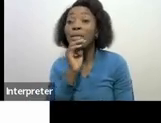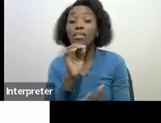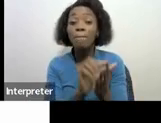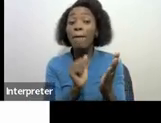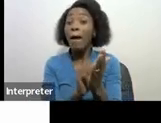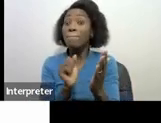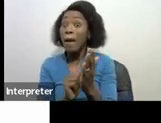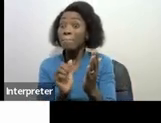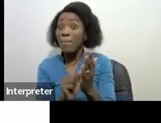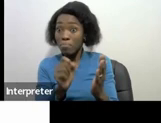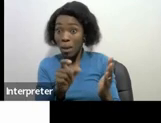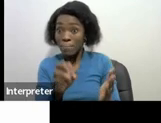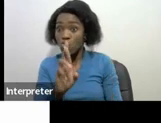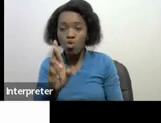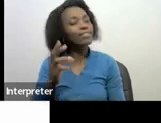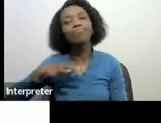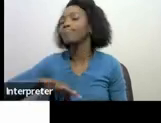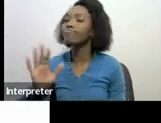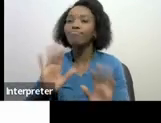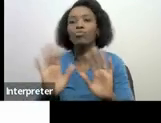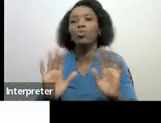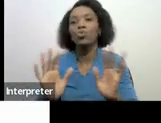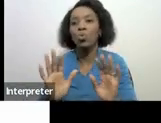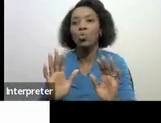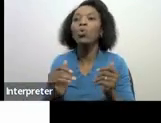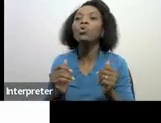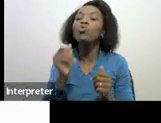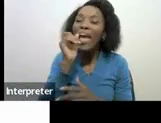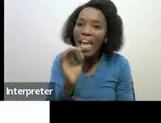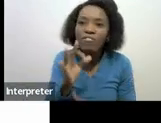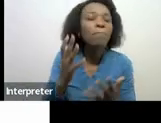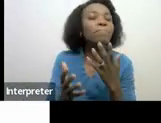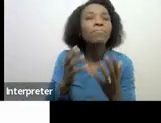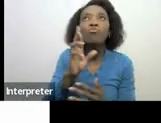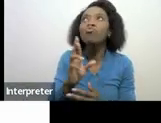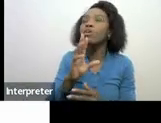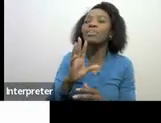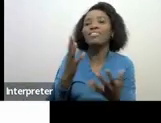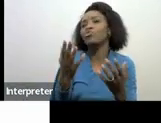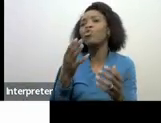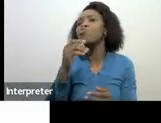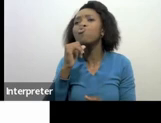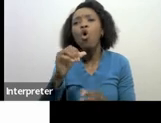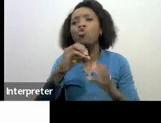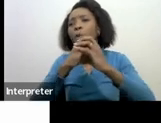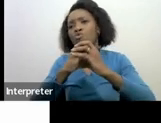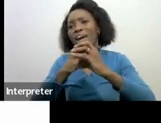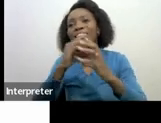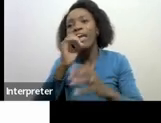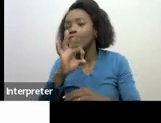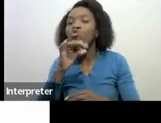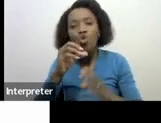royalty it is only when the true source of a royalty other than copyright royalty is in the republic